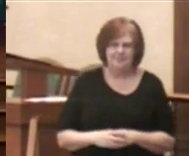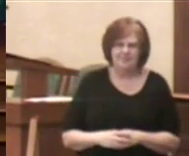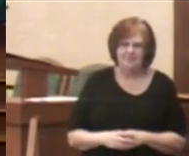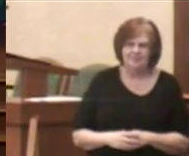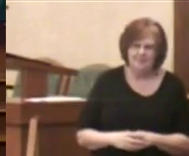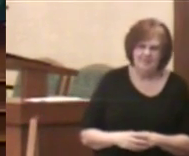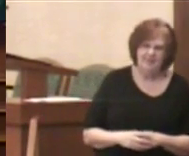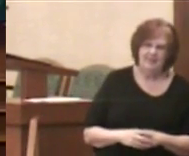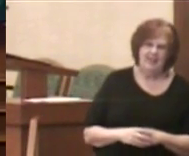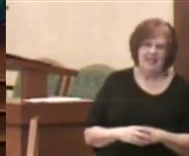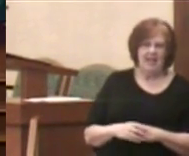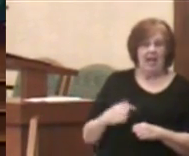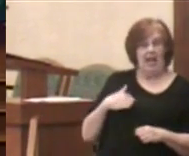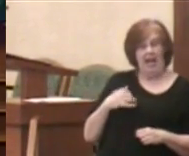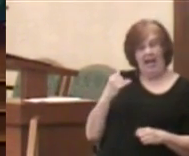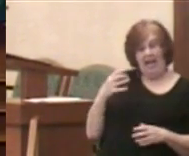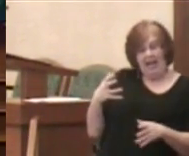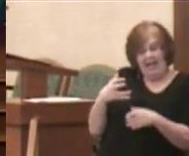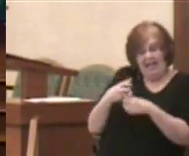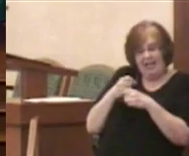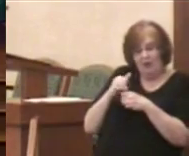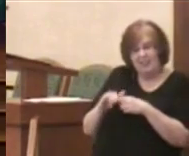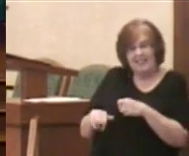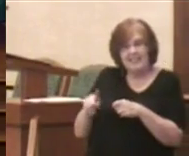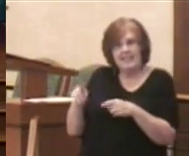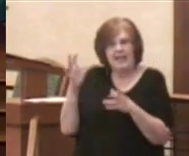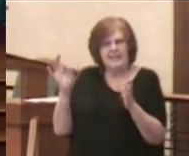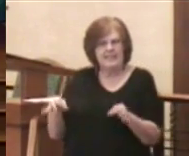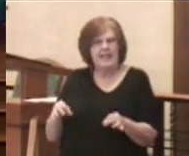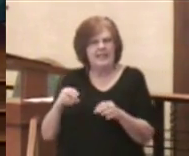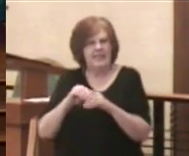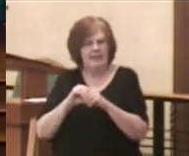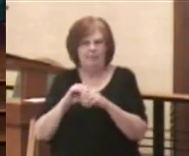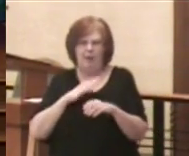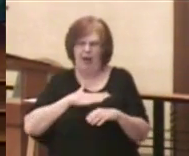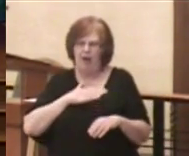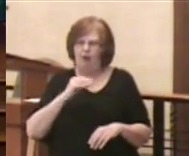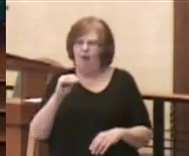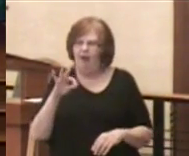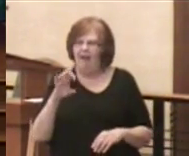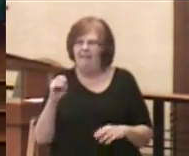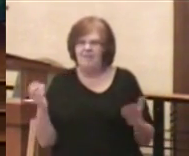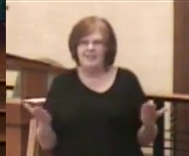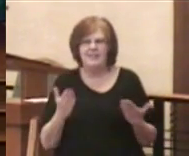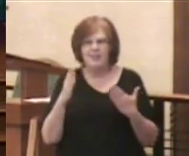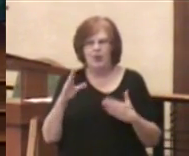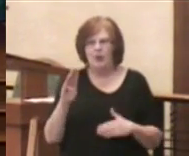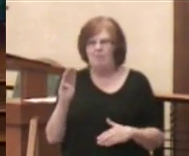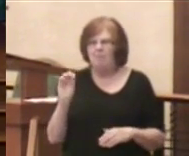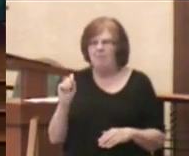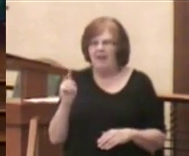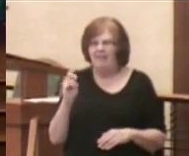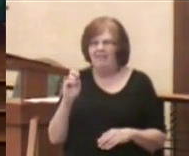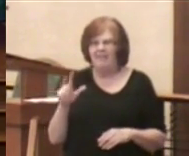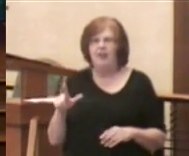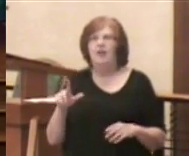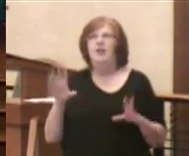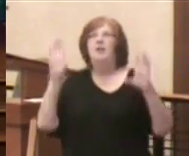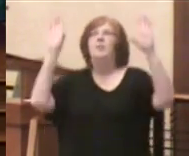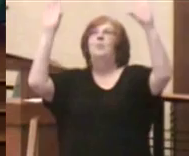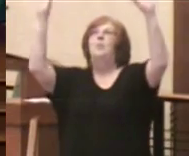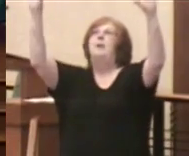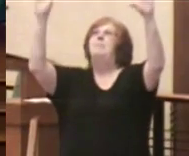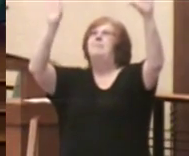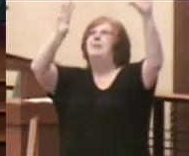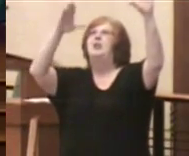as I mentioned, I inherited this, and so I decided to put it in my office here at Bethel, right above the door, so that as I was going on